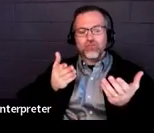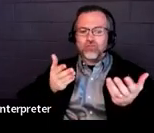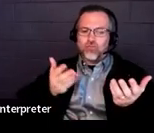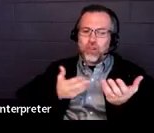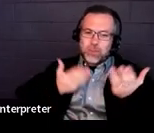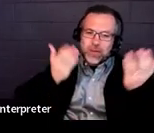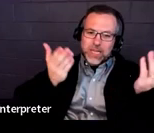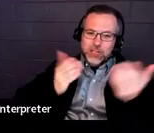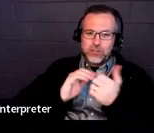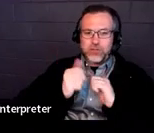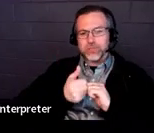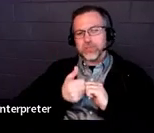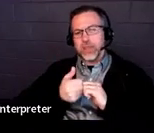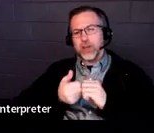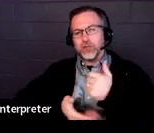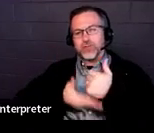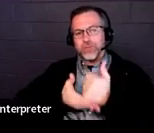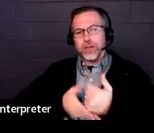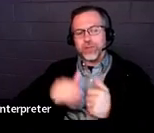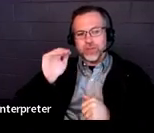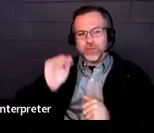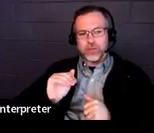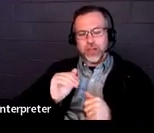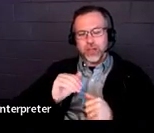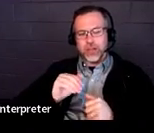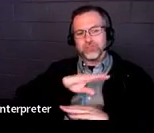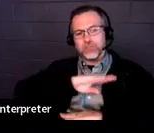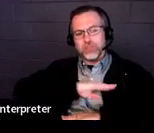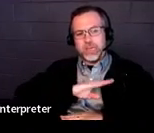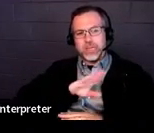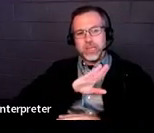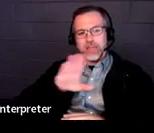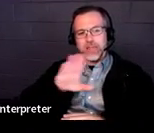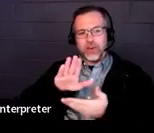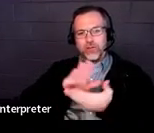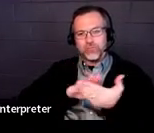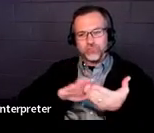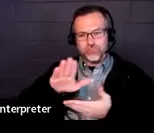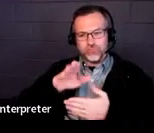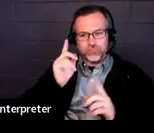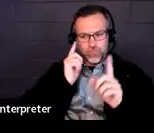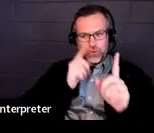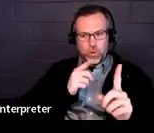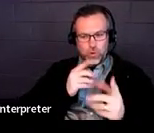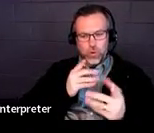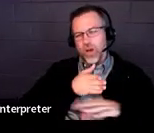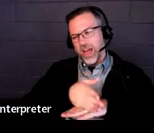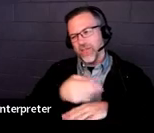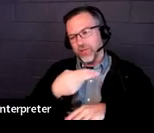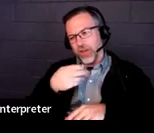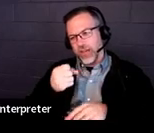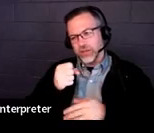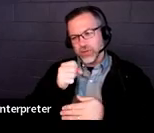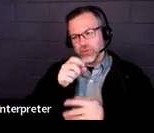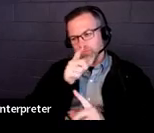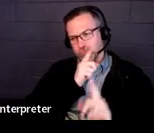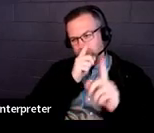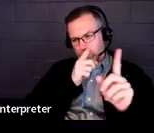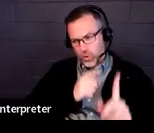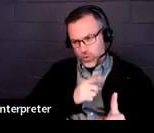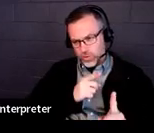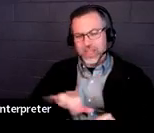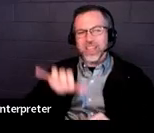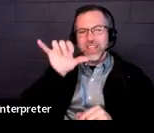child in meeting the child's post-secondary goals. So this is the reason behind why the summary of performance form is